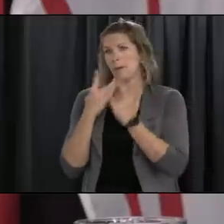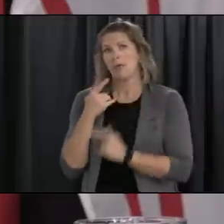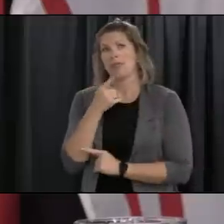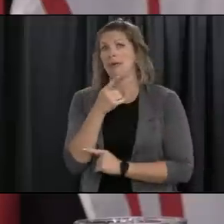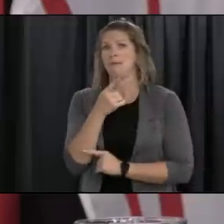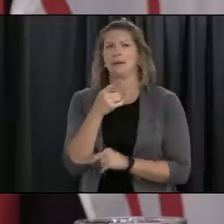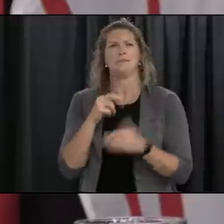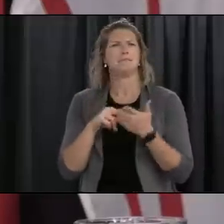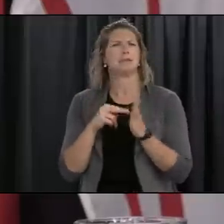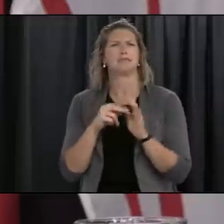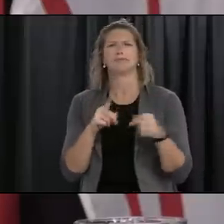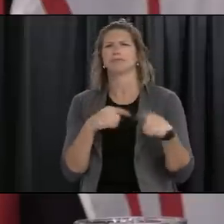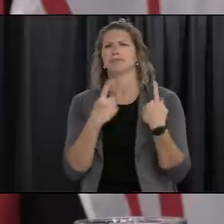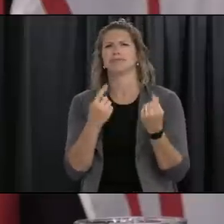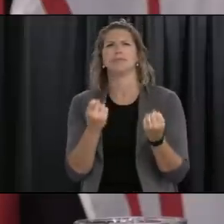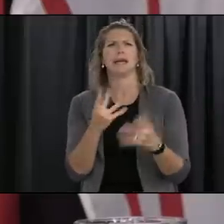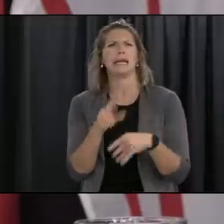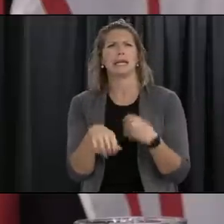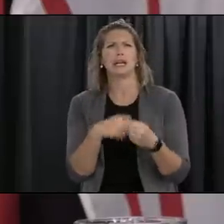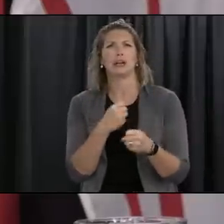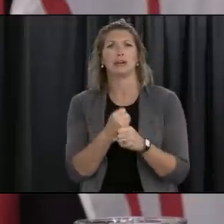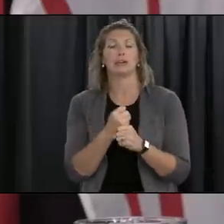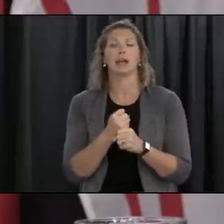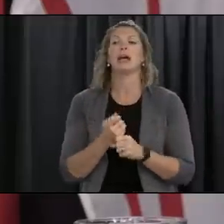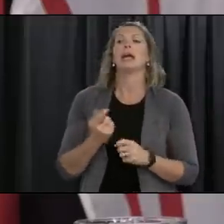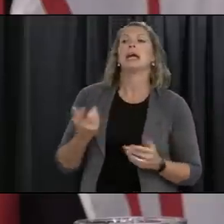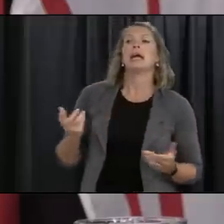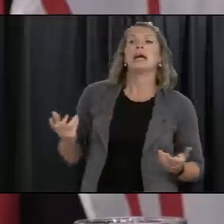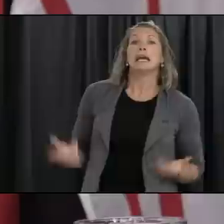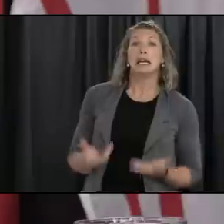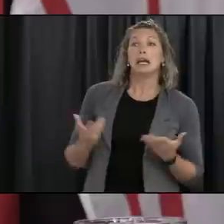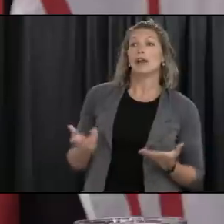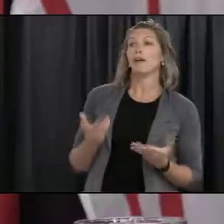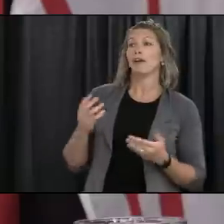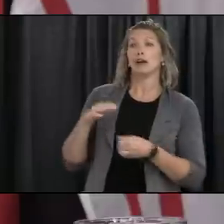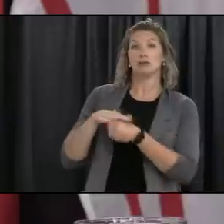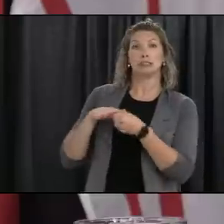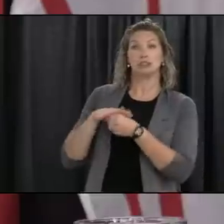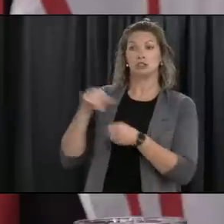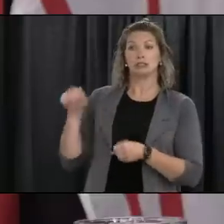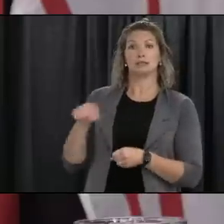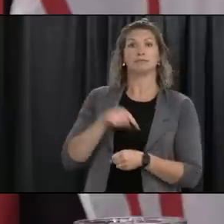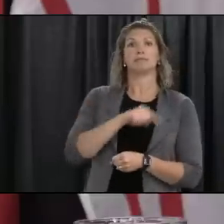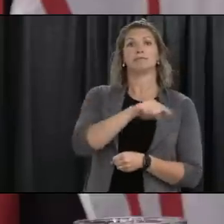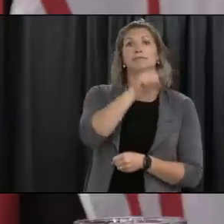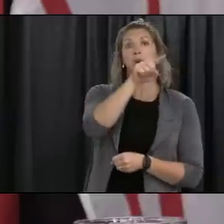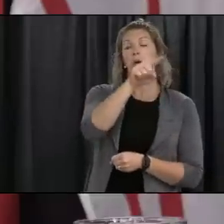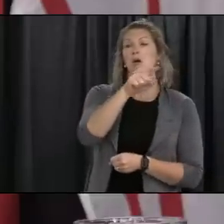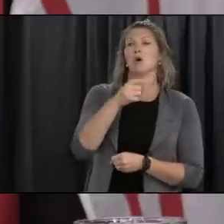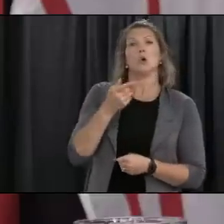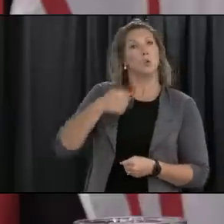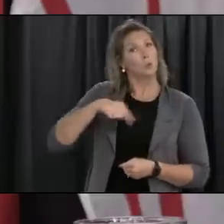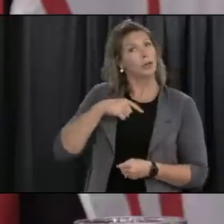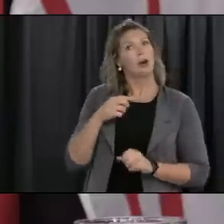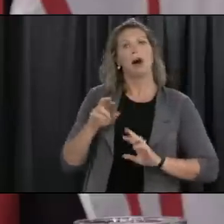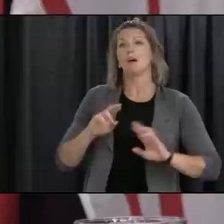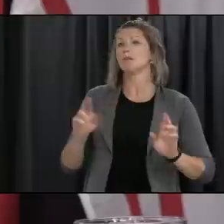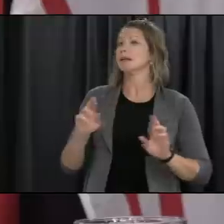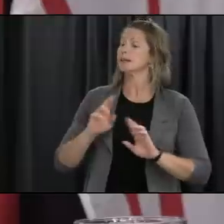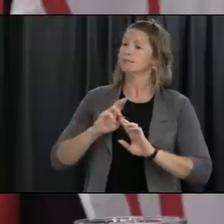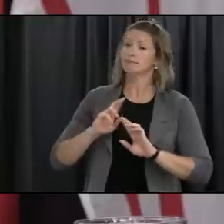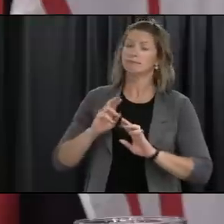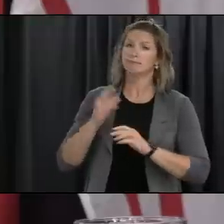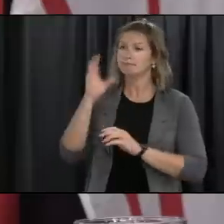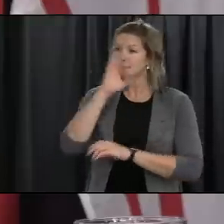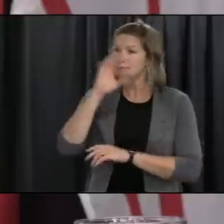the rhas there is um a requirement um onboard um physicians particularly since